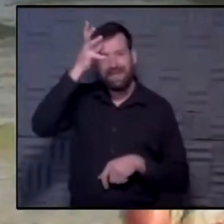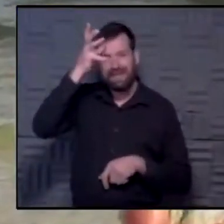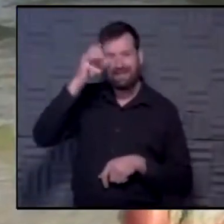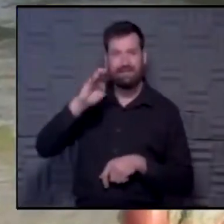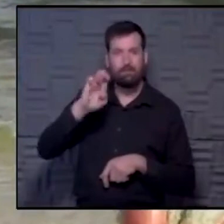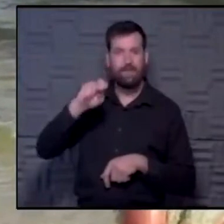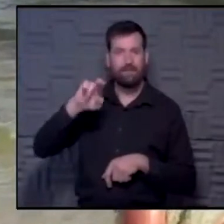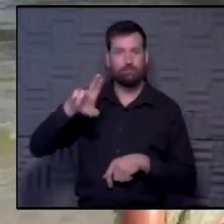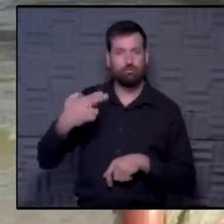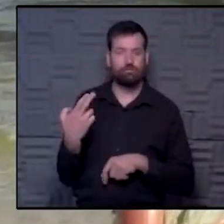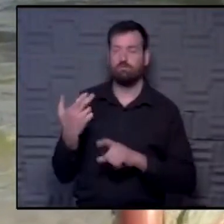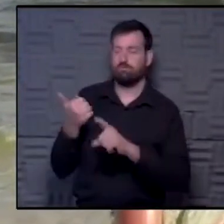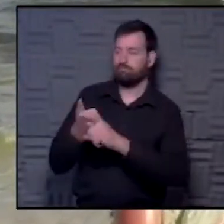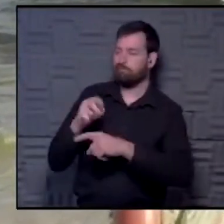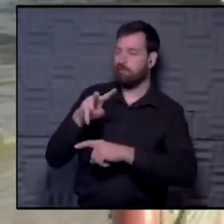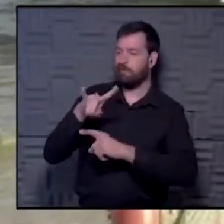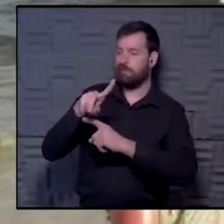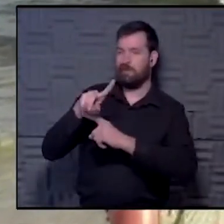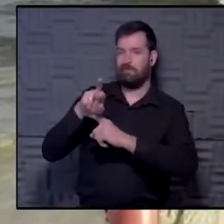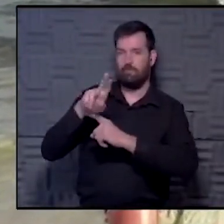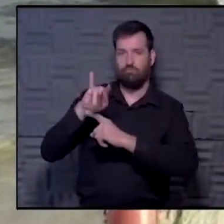Jayleana's dad was David Reynolds.